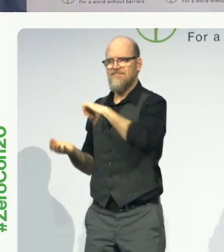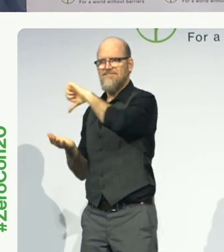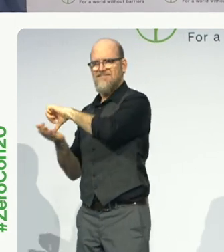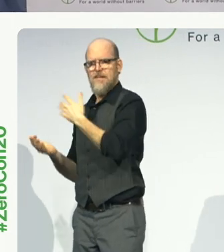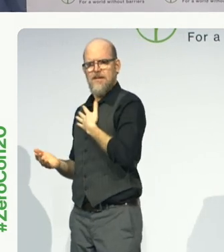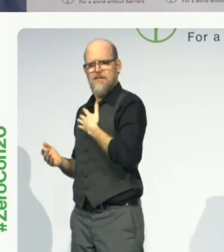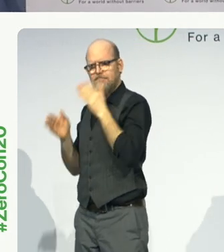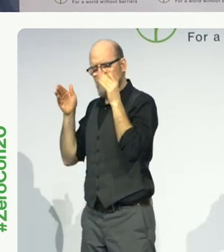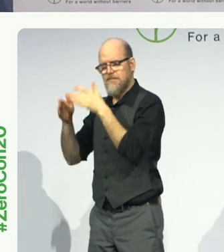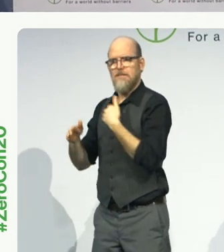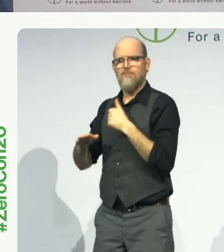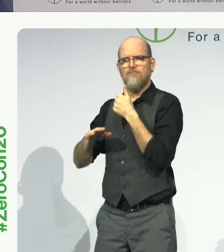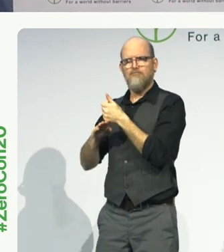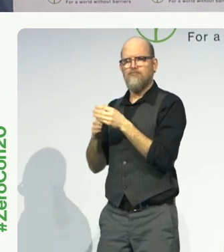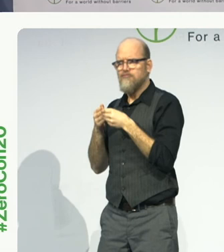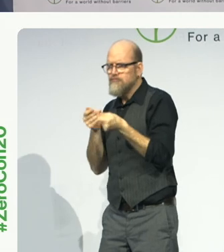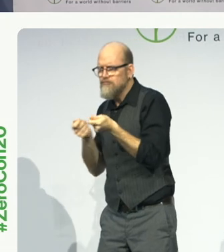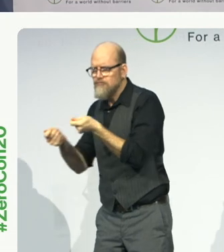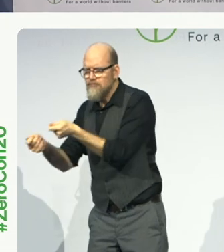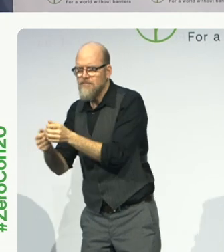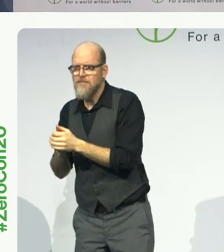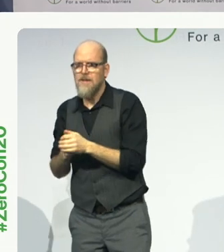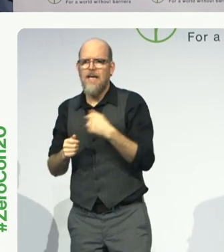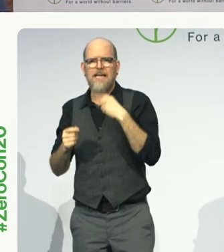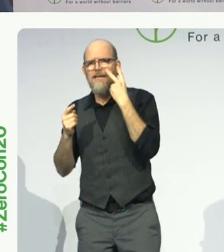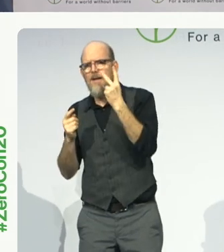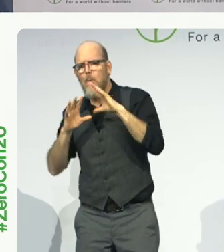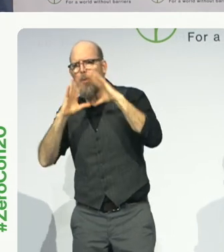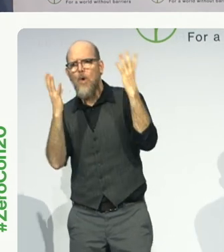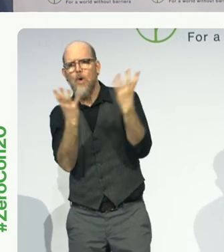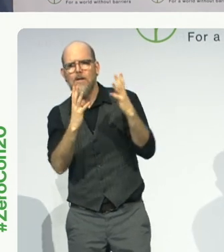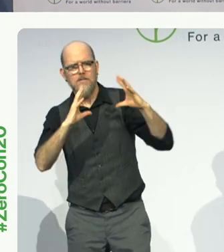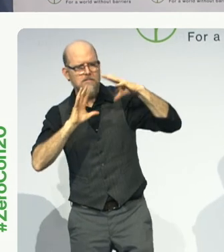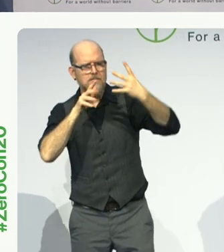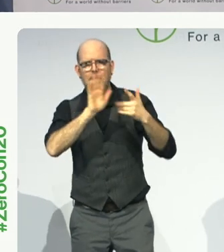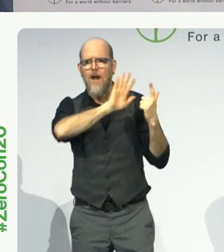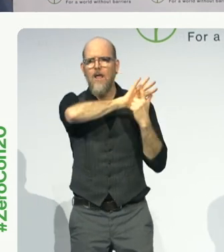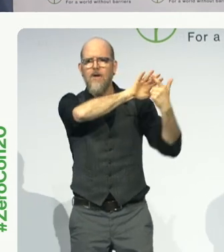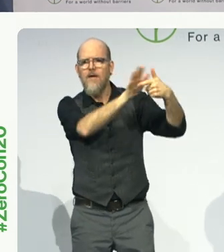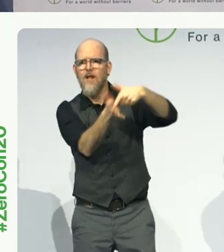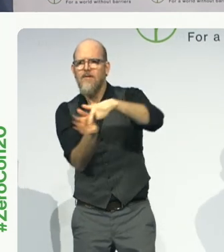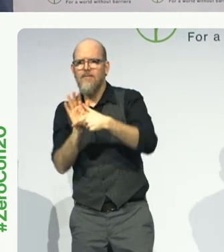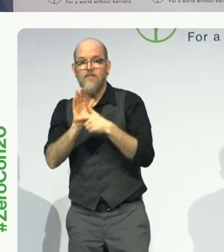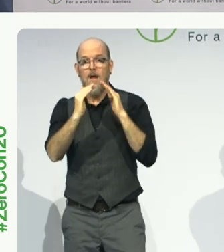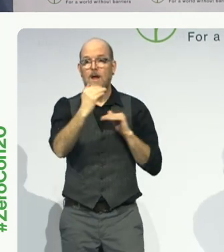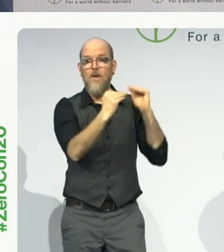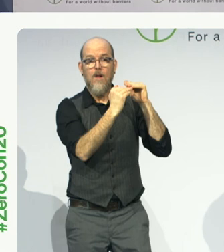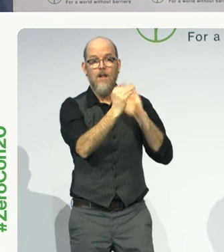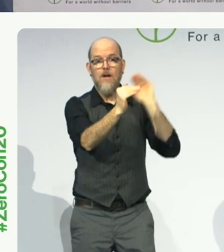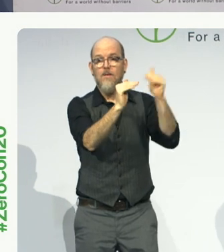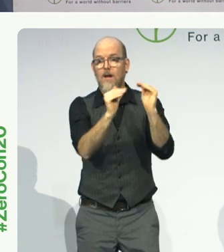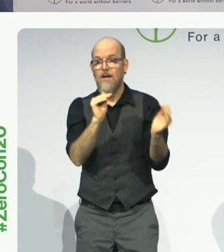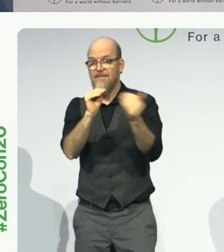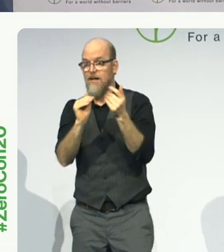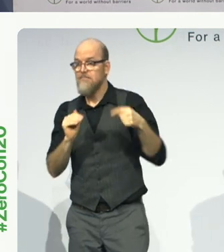and track laws around the world that matter to equality. Equality across all of its